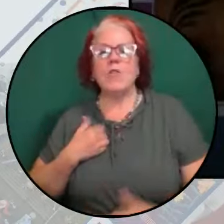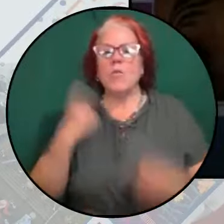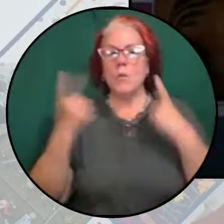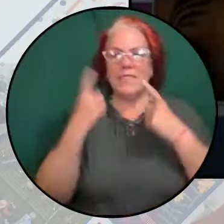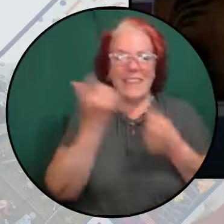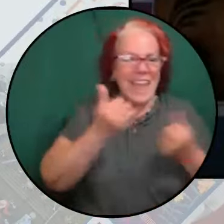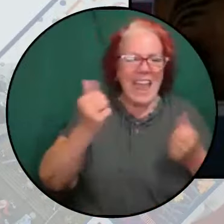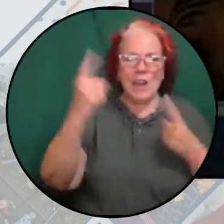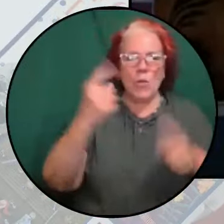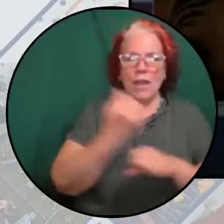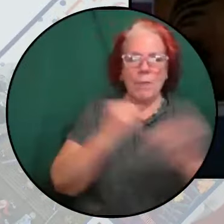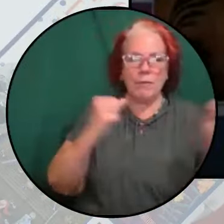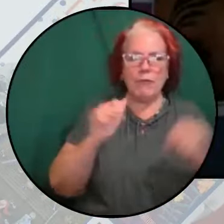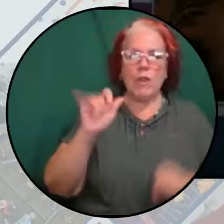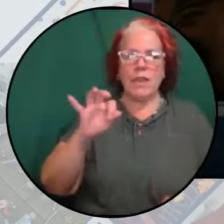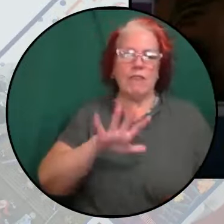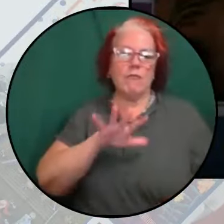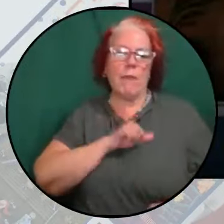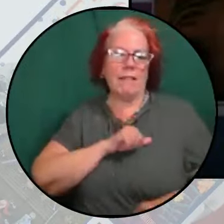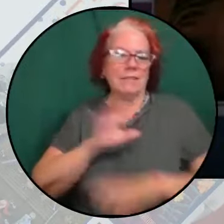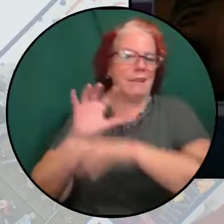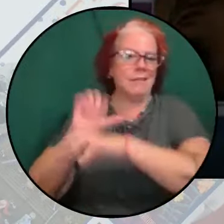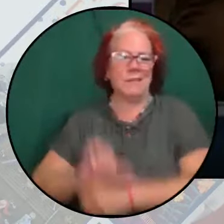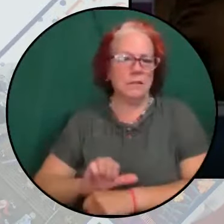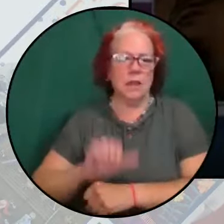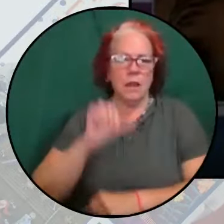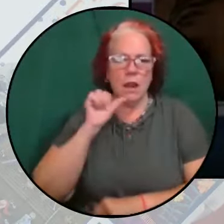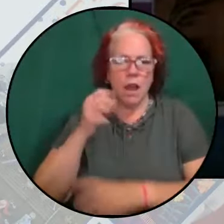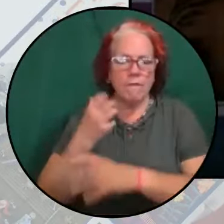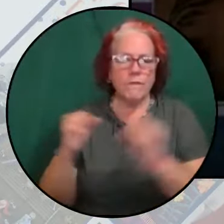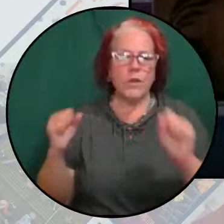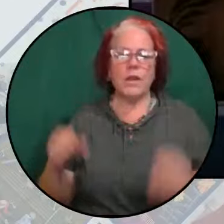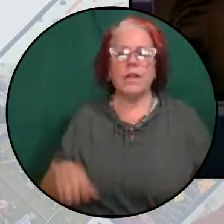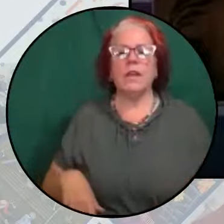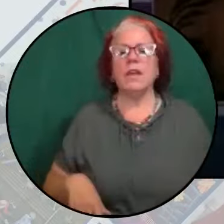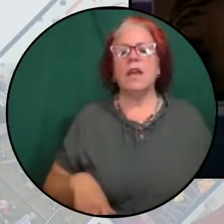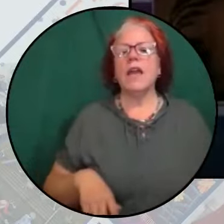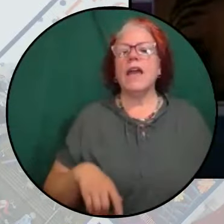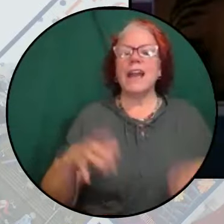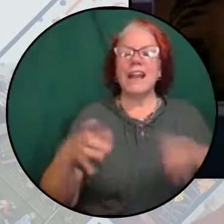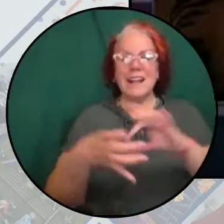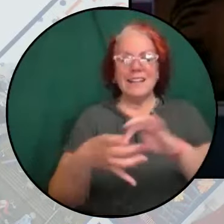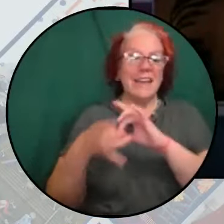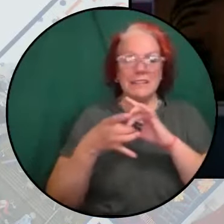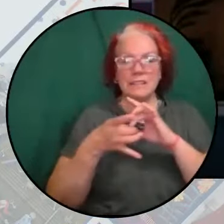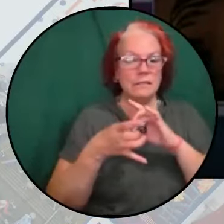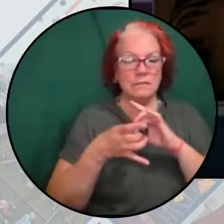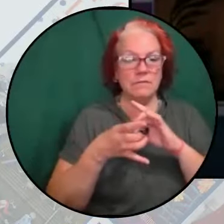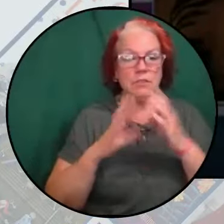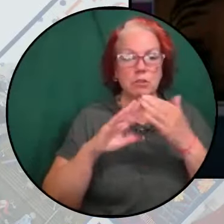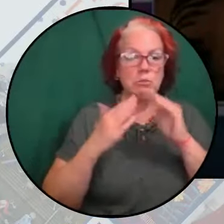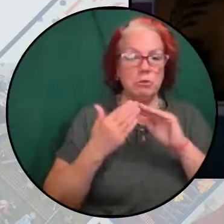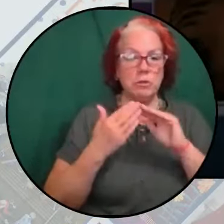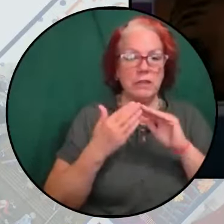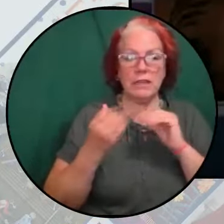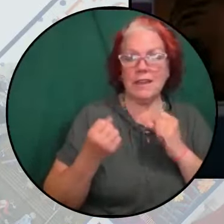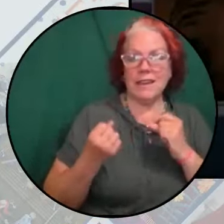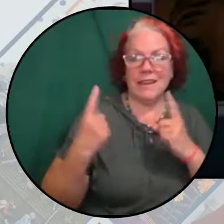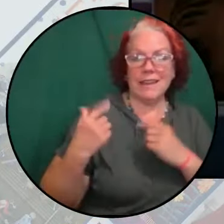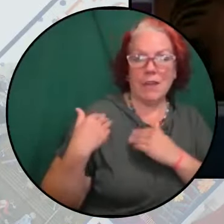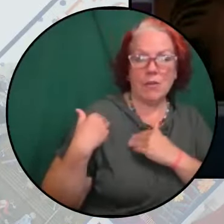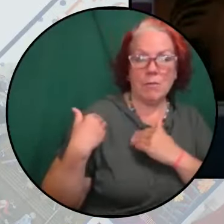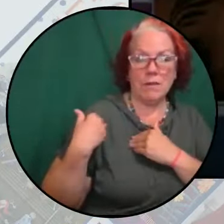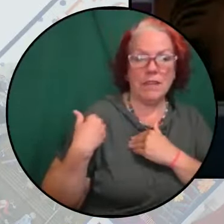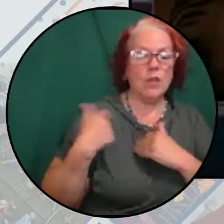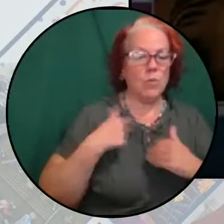unfree. And as abolitionists, collective community accountability is our inheritance. Are we ready to